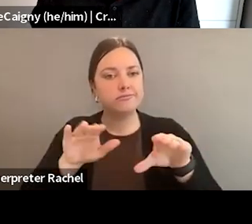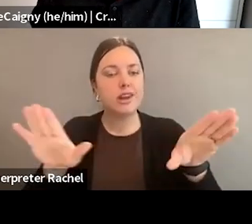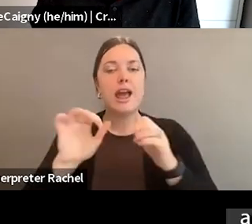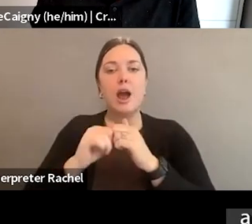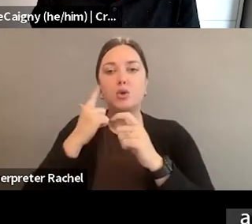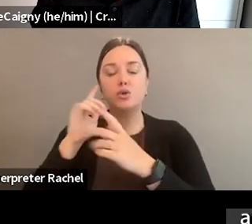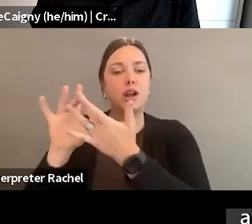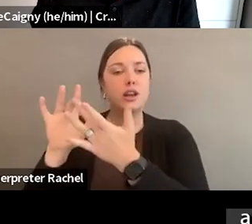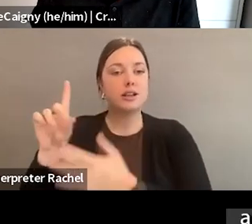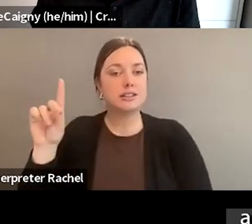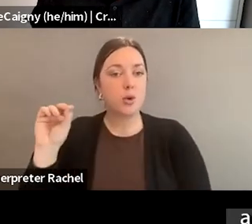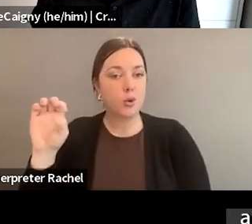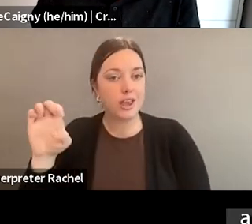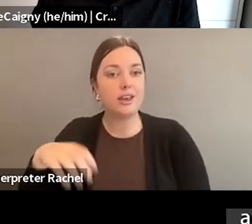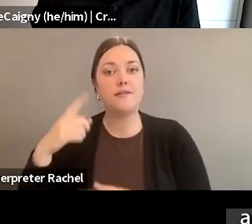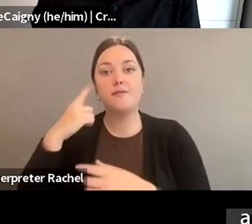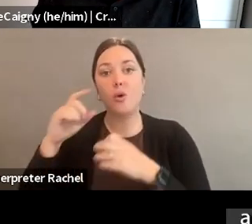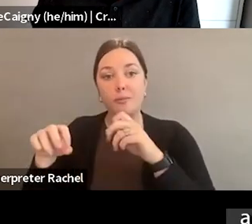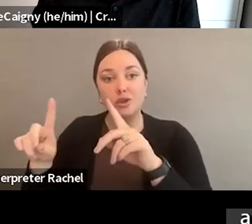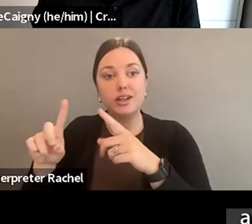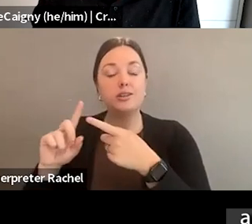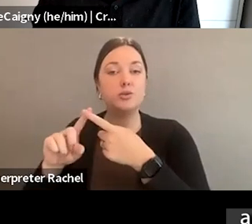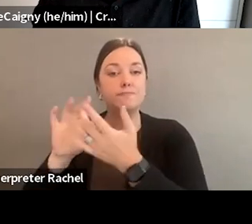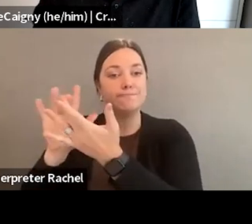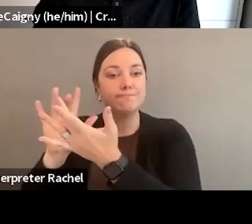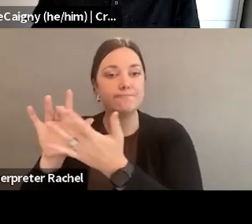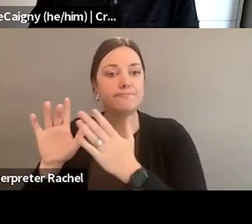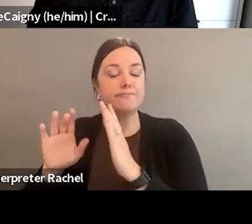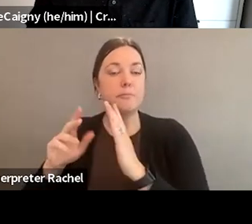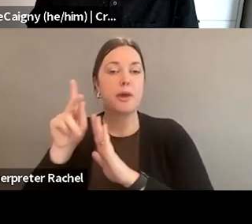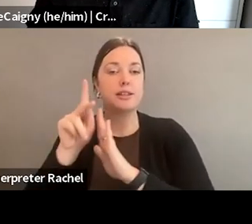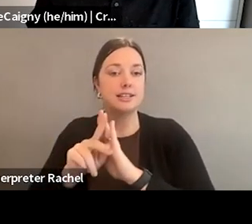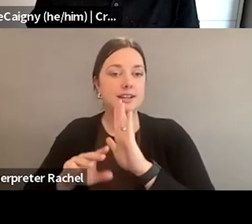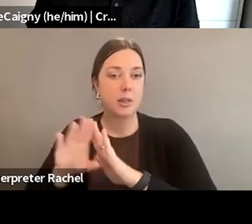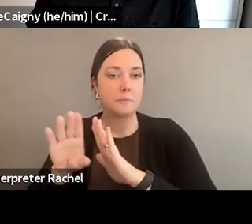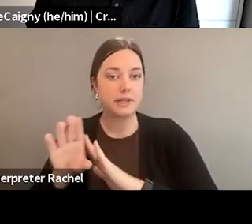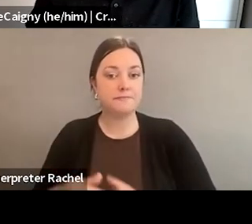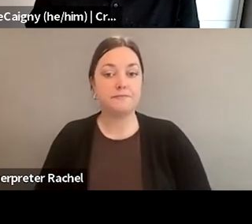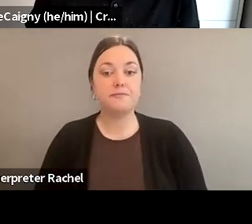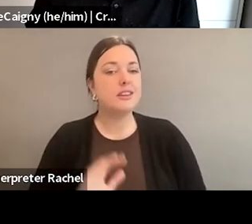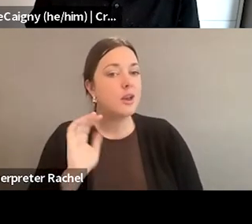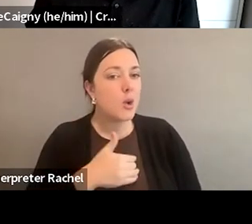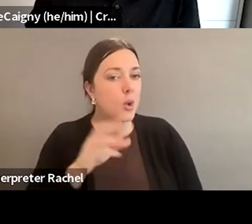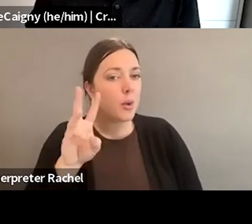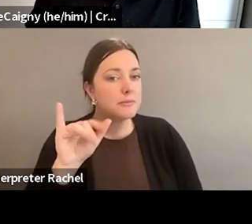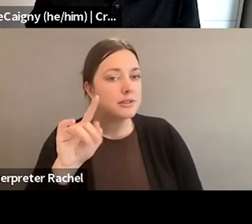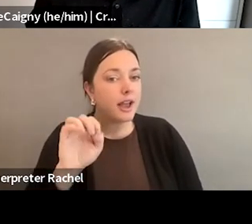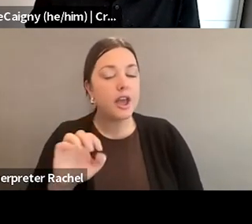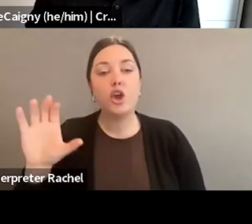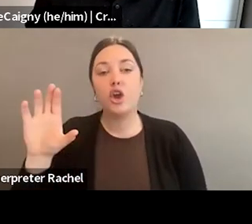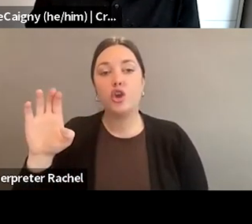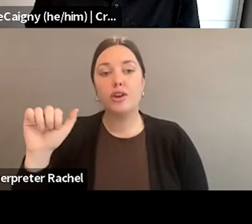and if there are any opportunities for engaging in policy development. And your website is createca